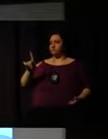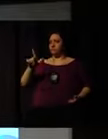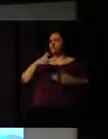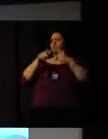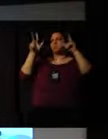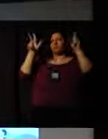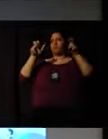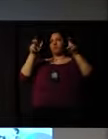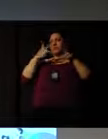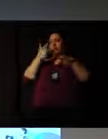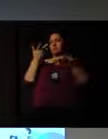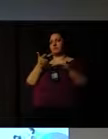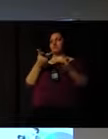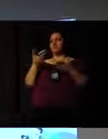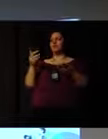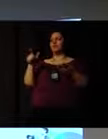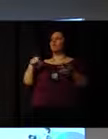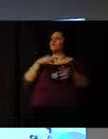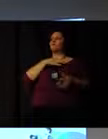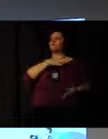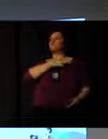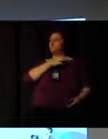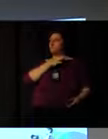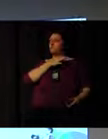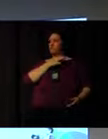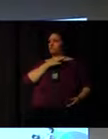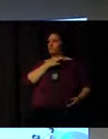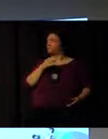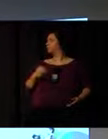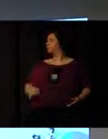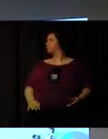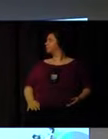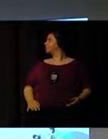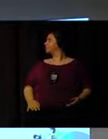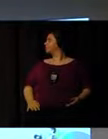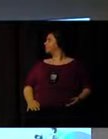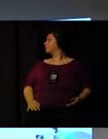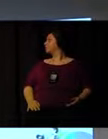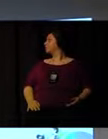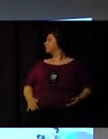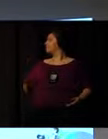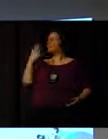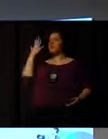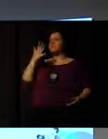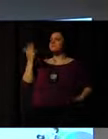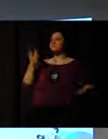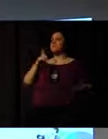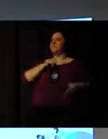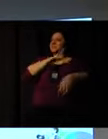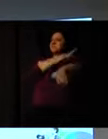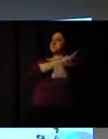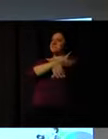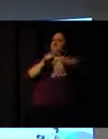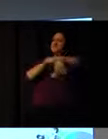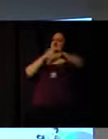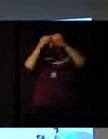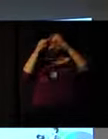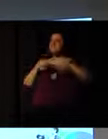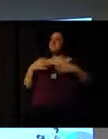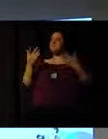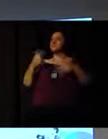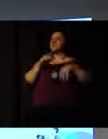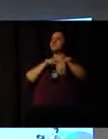regarding the topic that's being discussed here today, which is voluntary work. Our